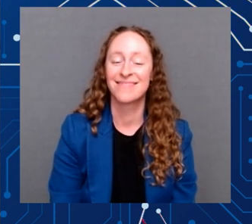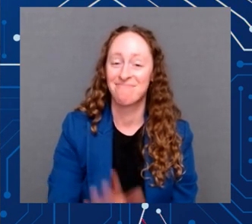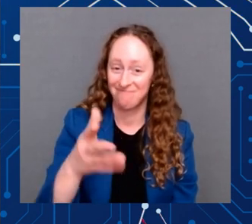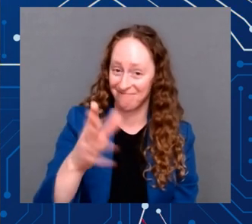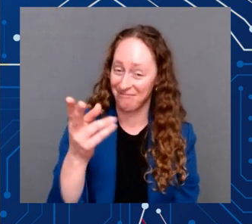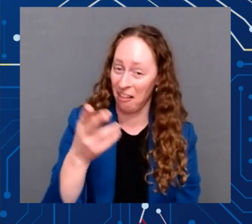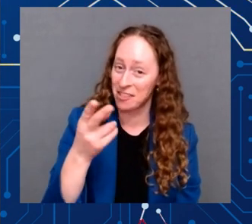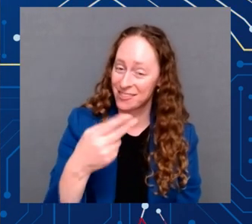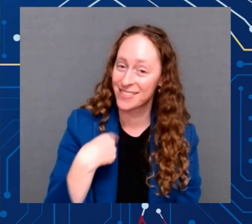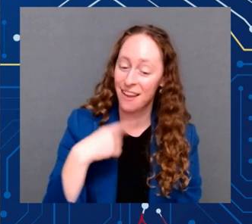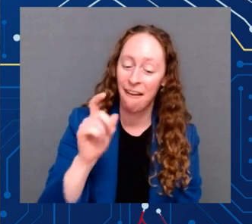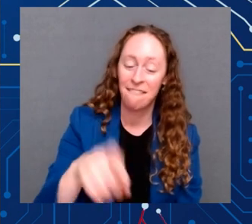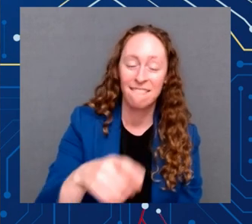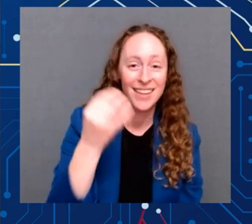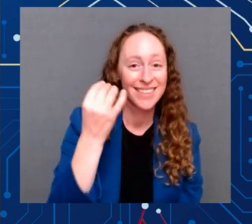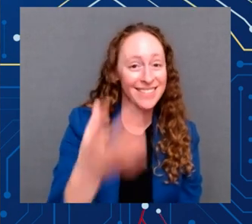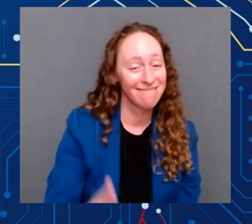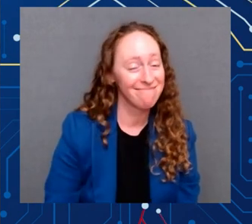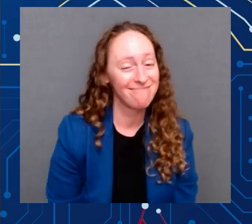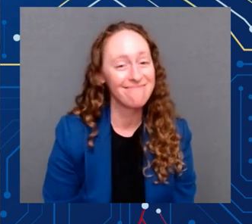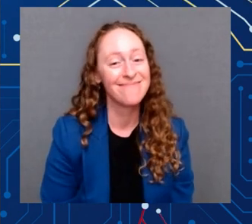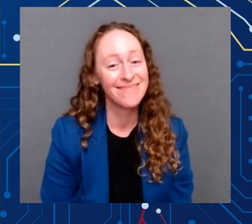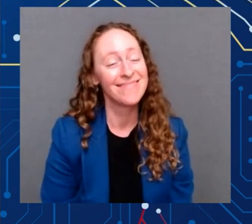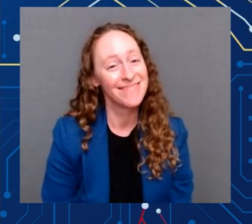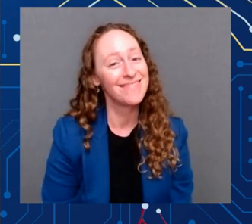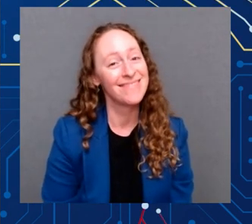Detroit is making some really hot vehicles.